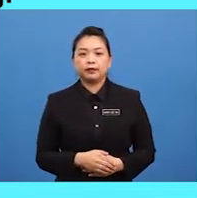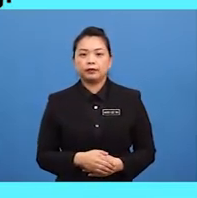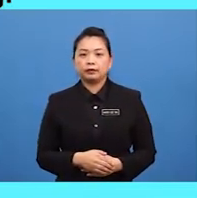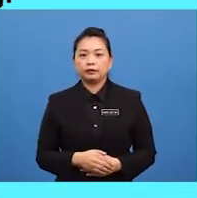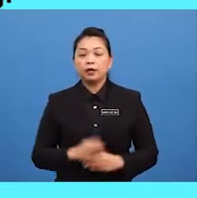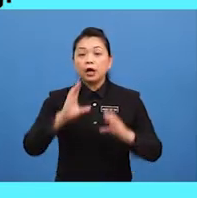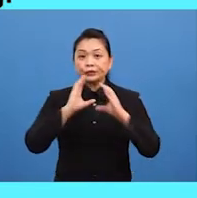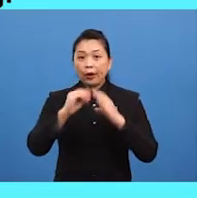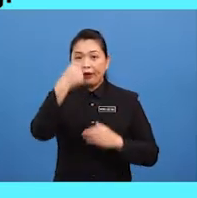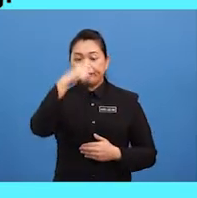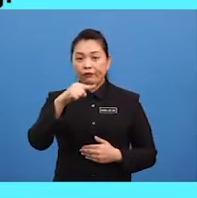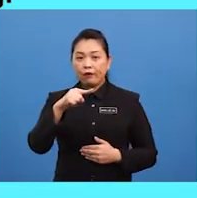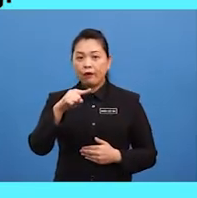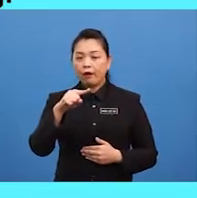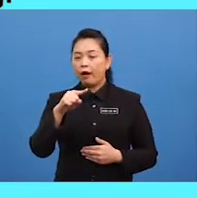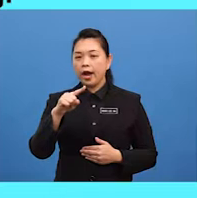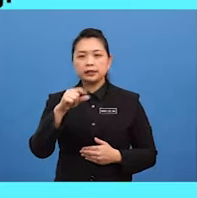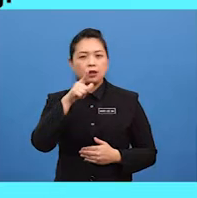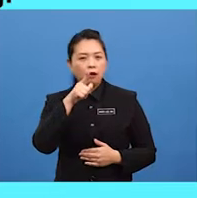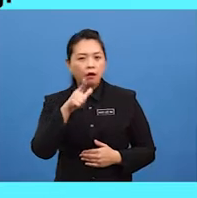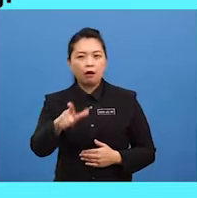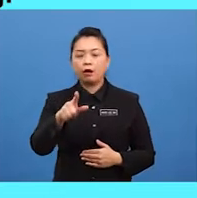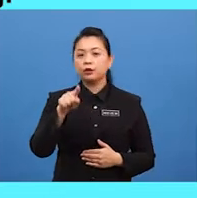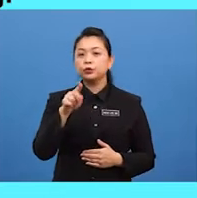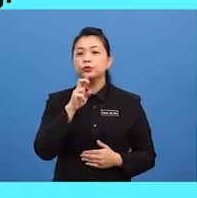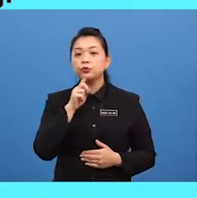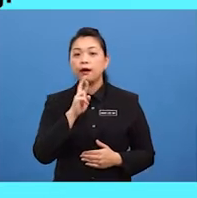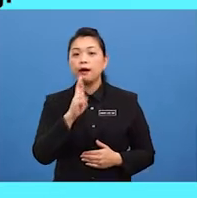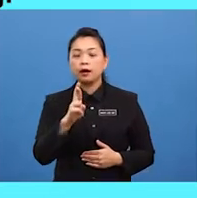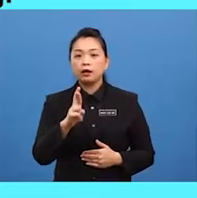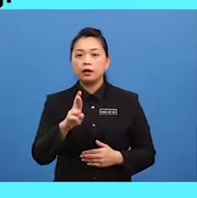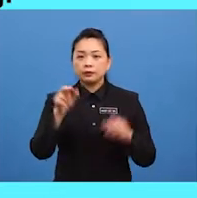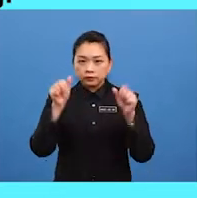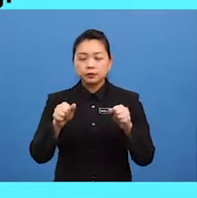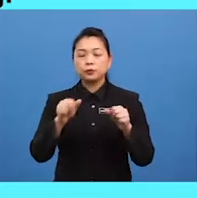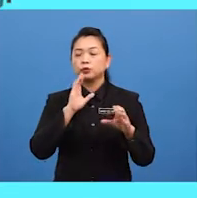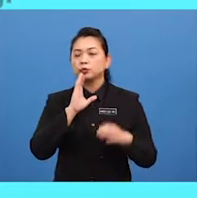talk for as long as you are supposed to talk